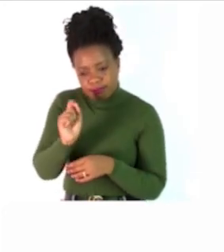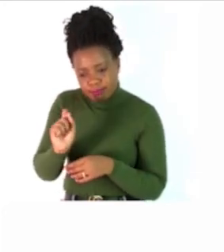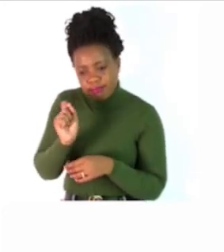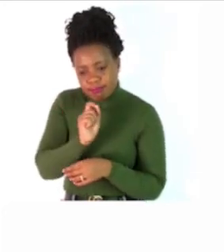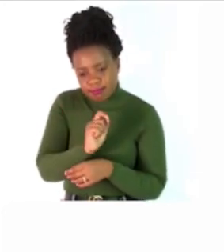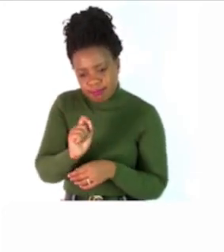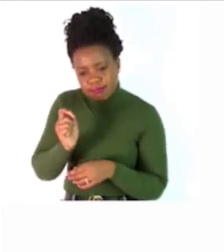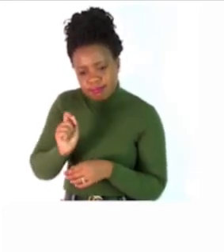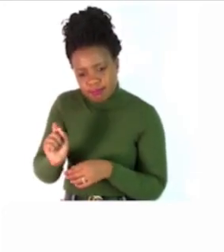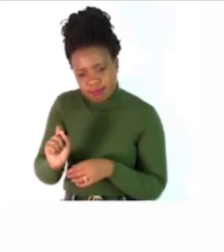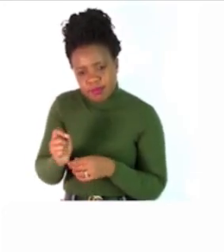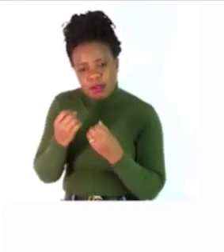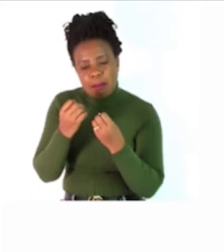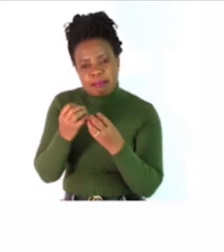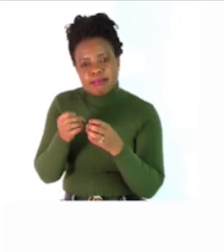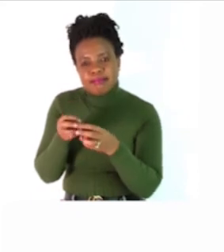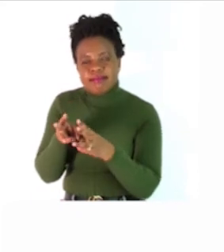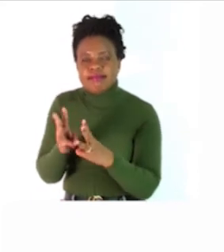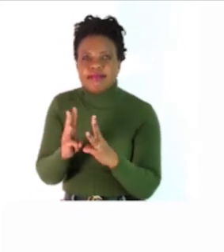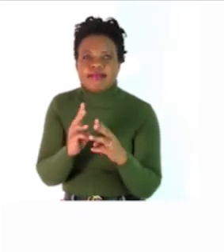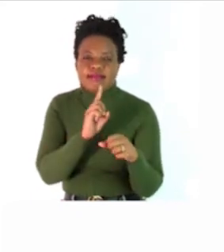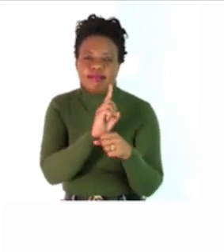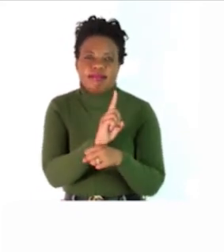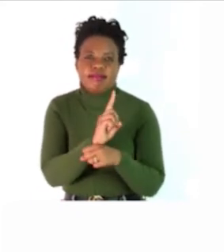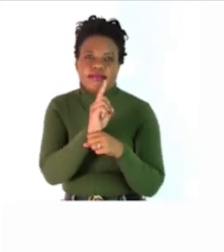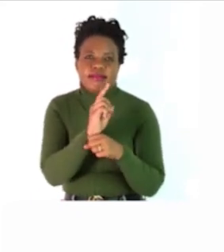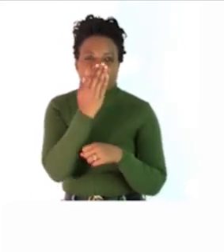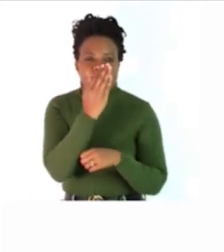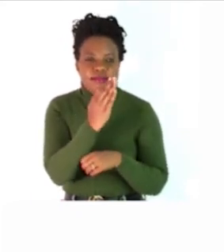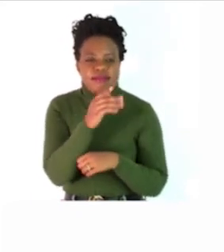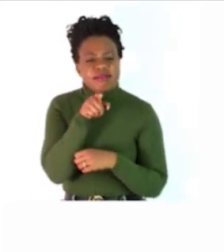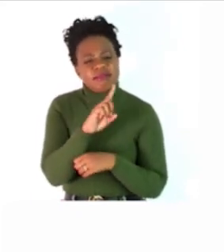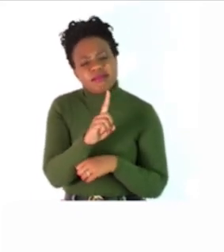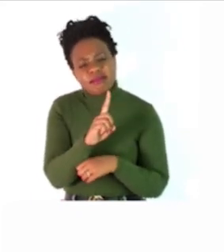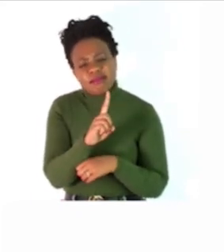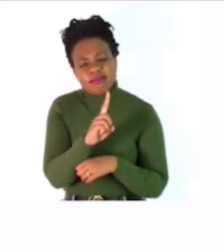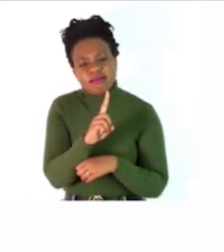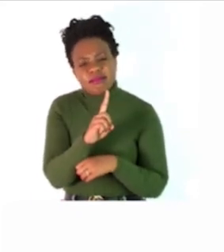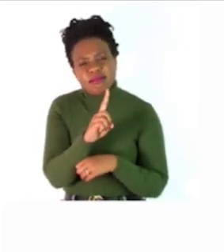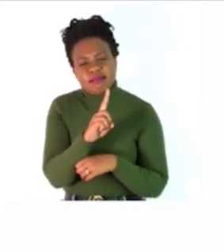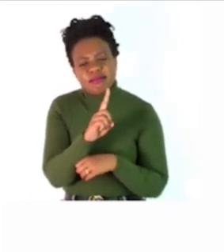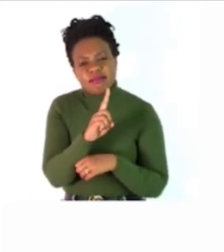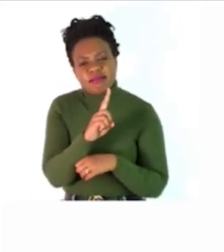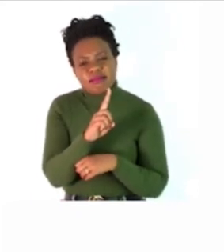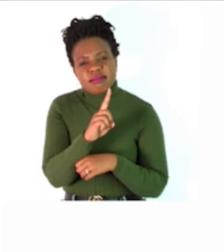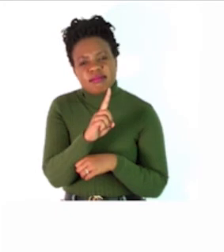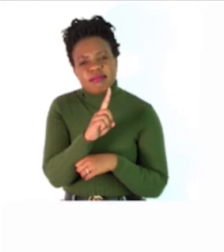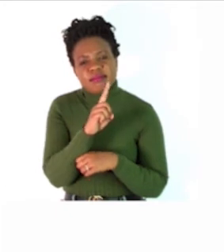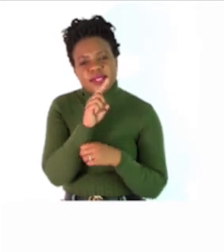in the plural form the first picture is what is that thing that is being shown on the first picture